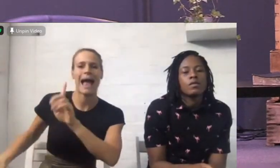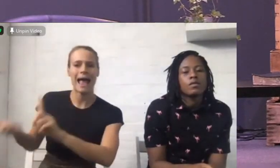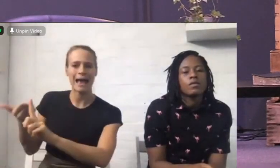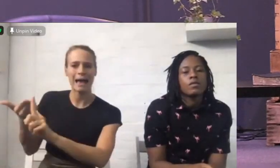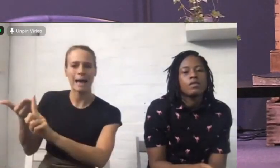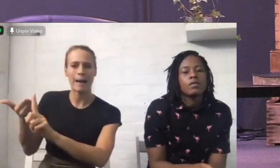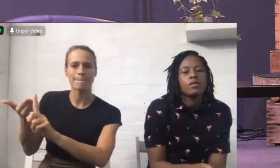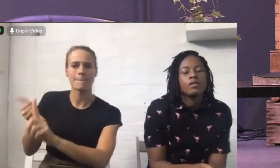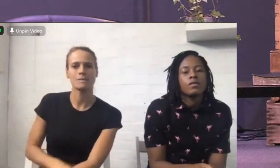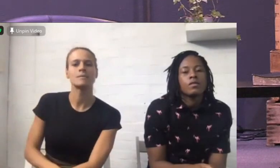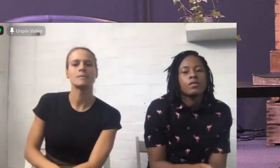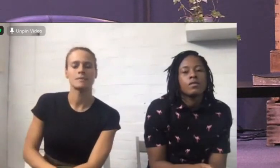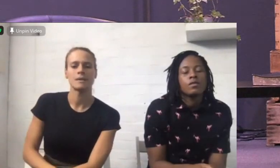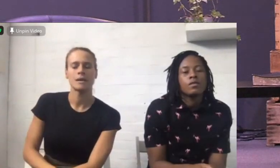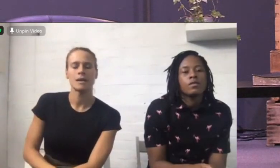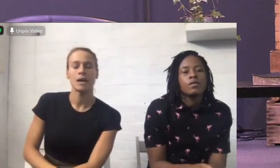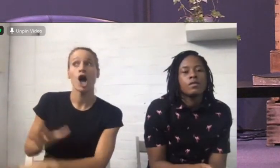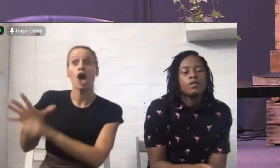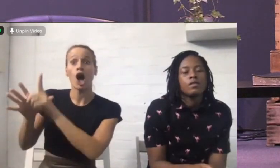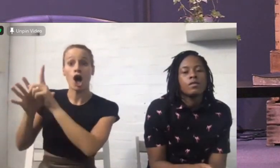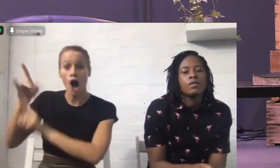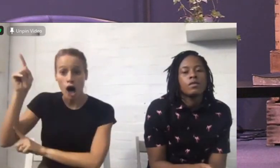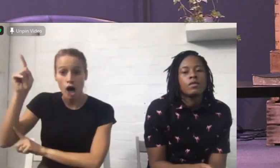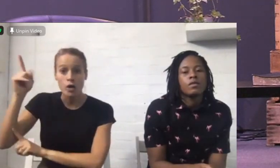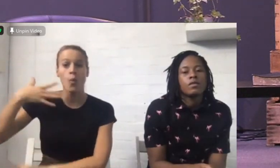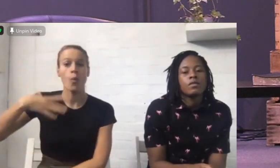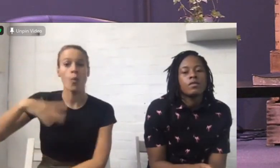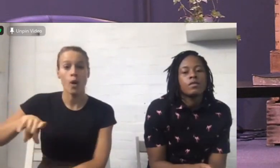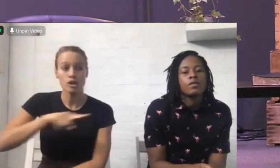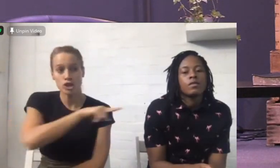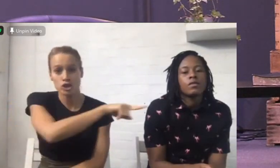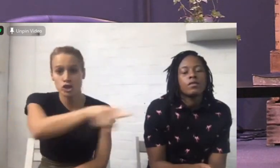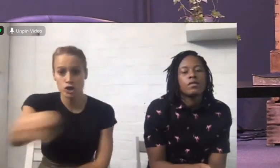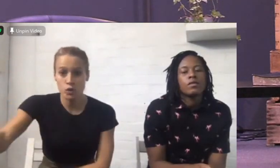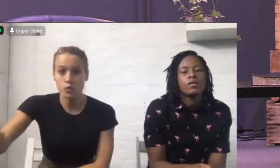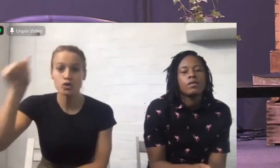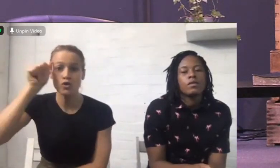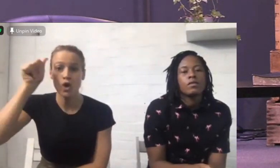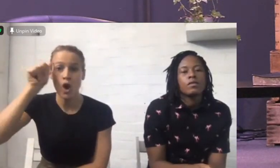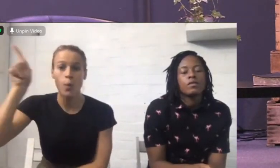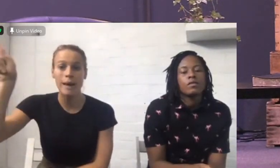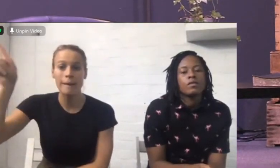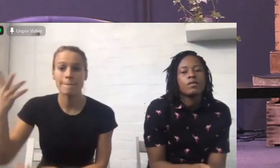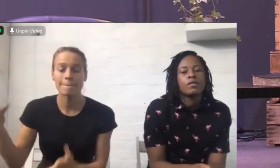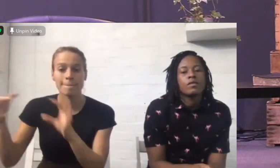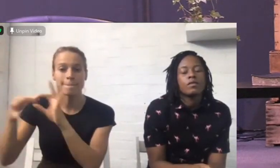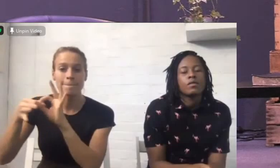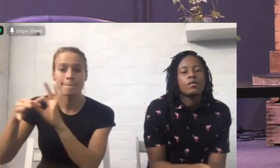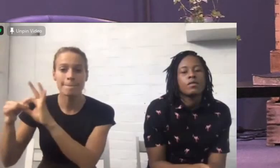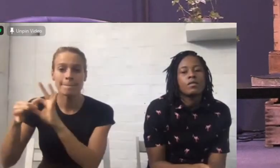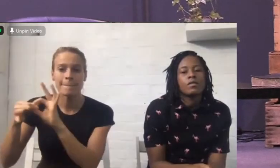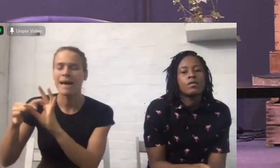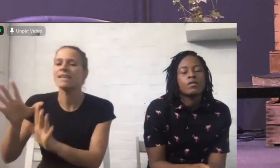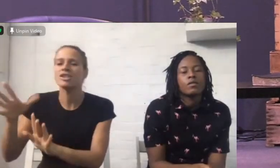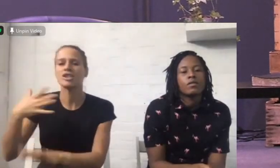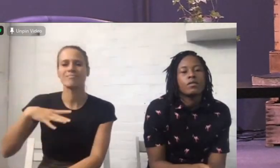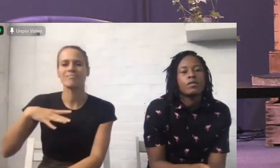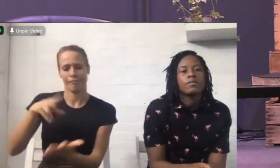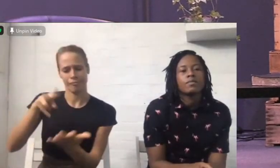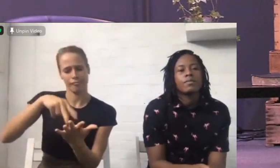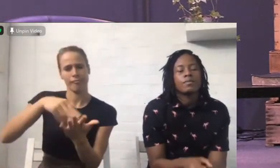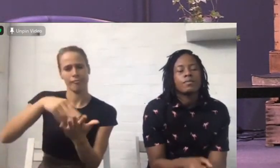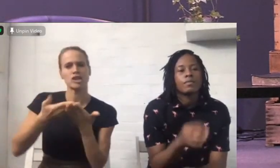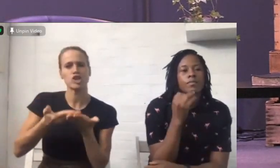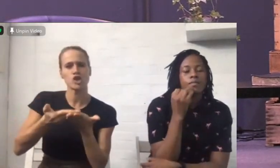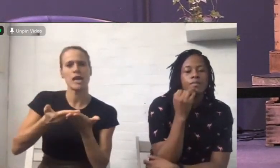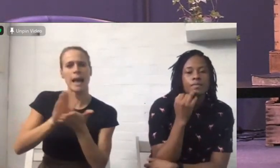God wants you to know Him. He doesn't want you to know just about Him. He doesn't